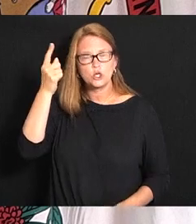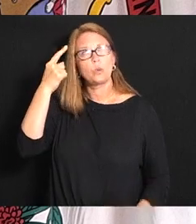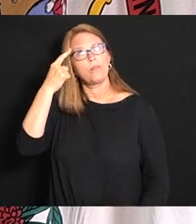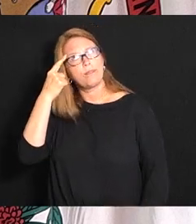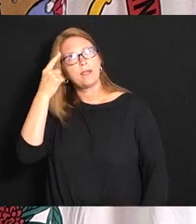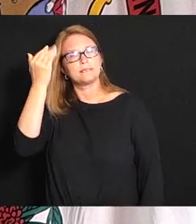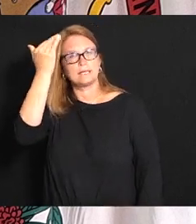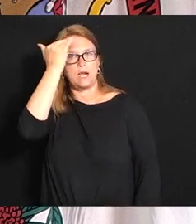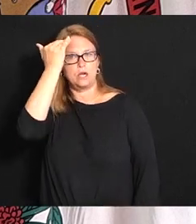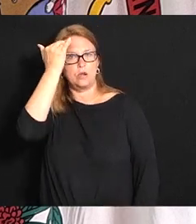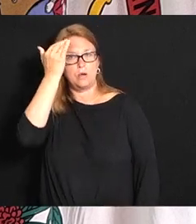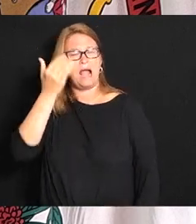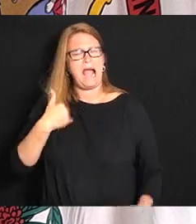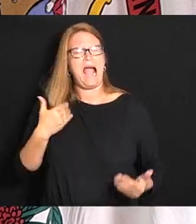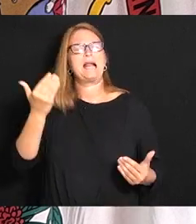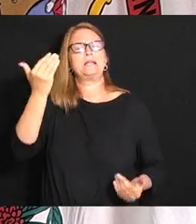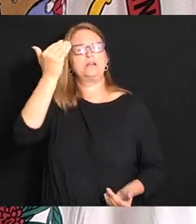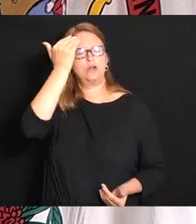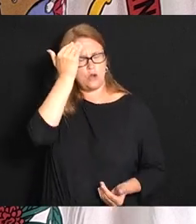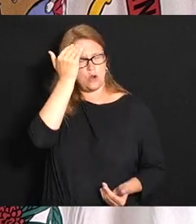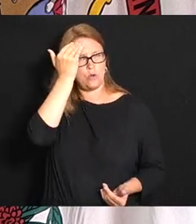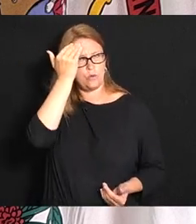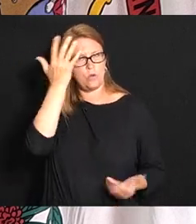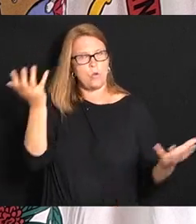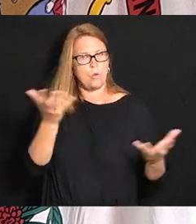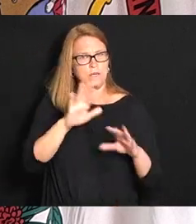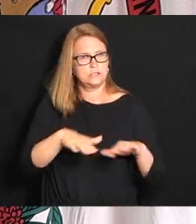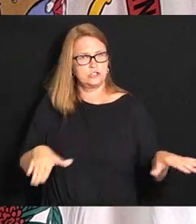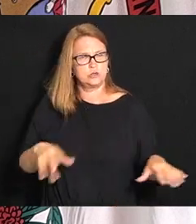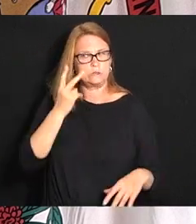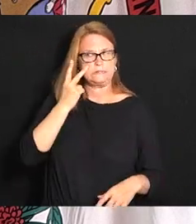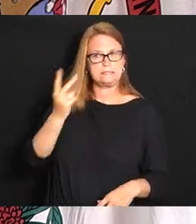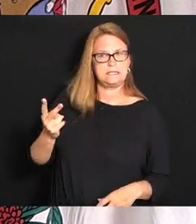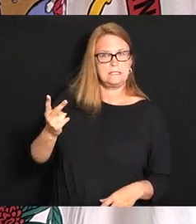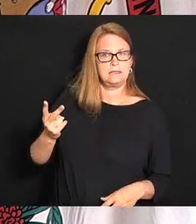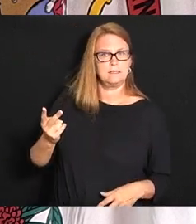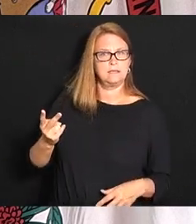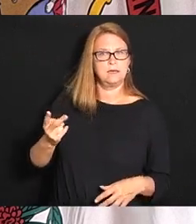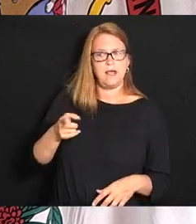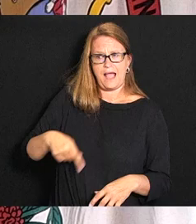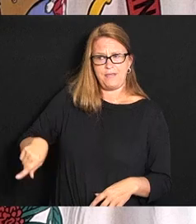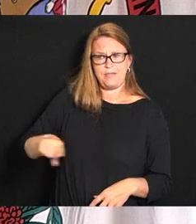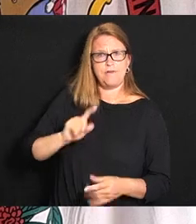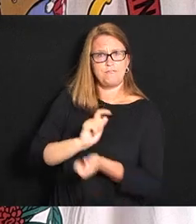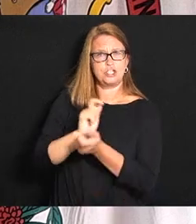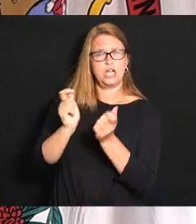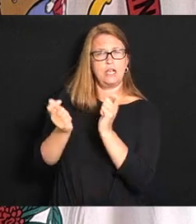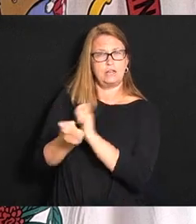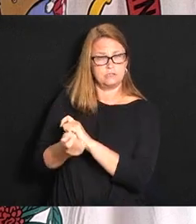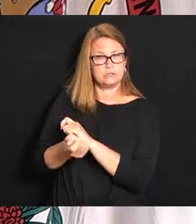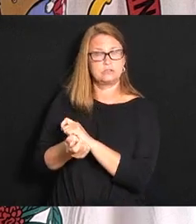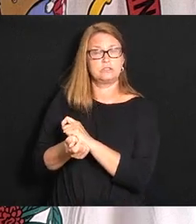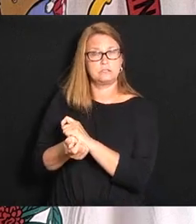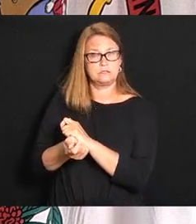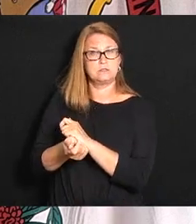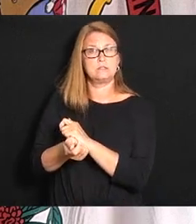and I know what our kids go through and I know how our kids have changed and really and truly